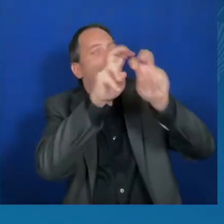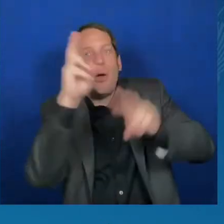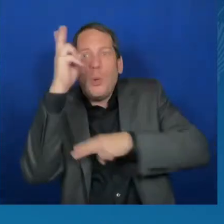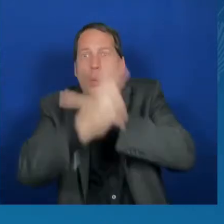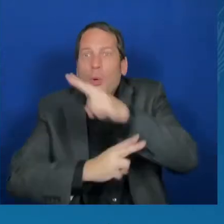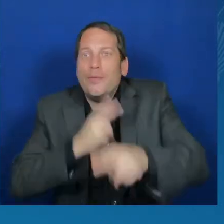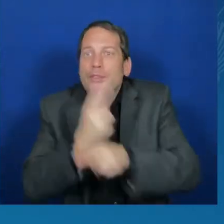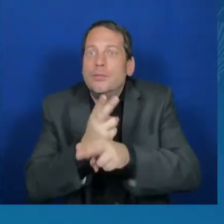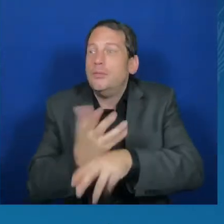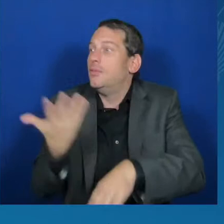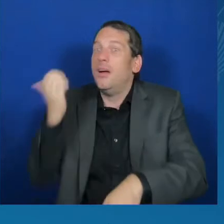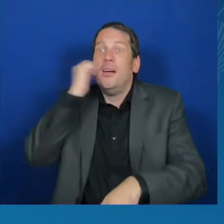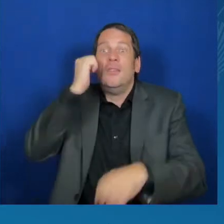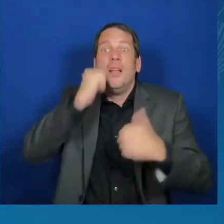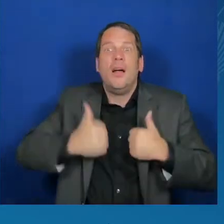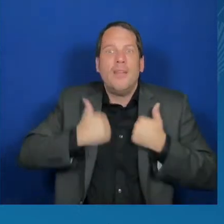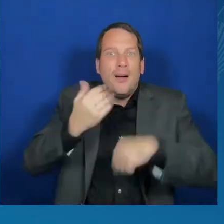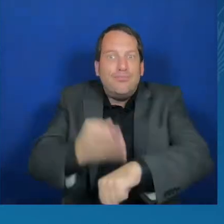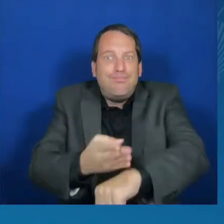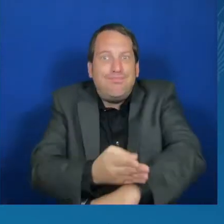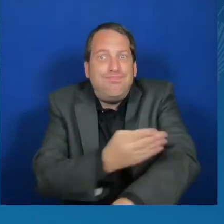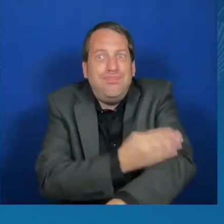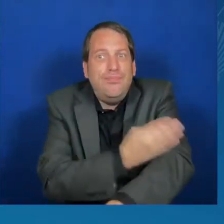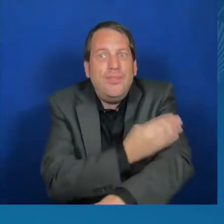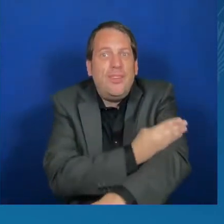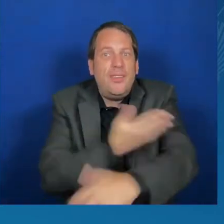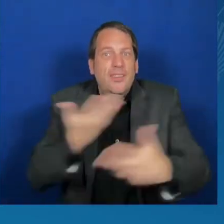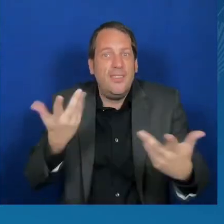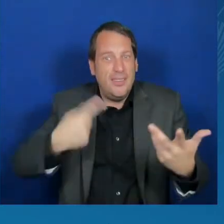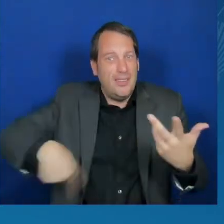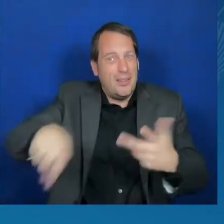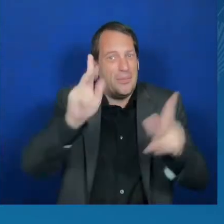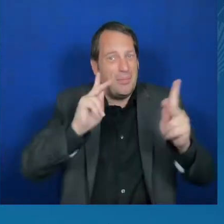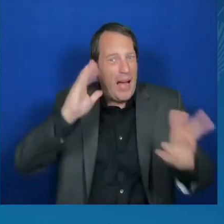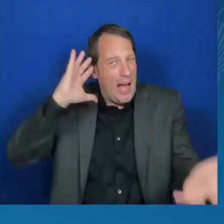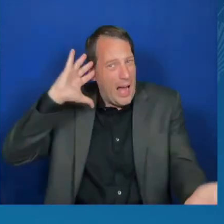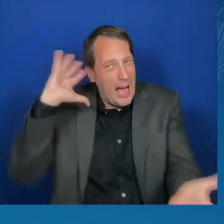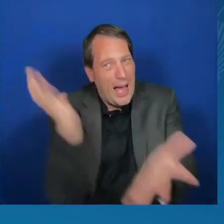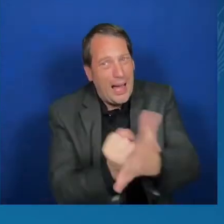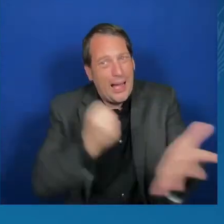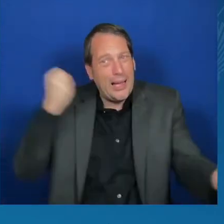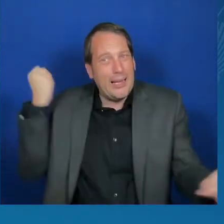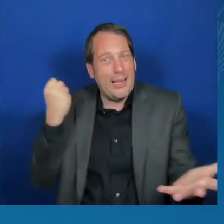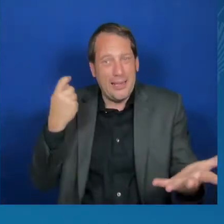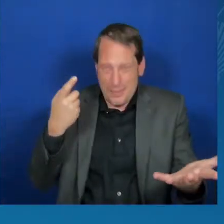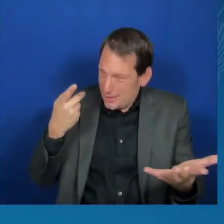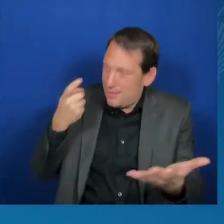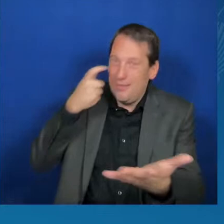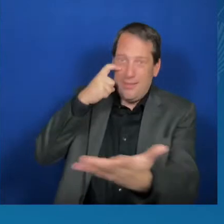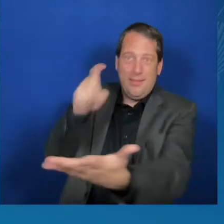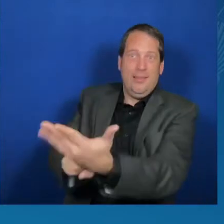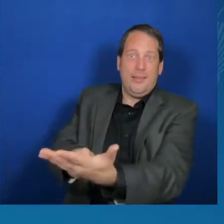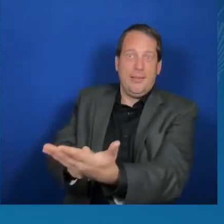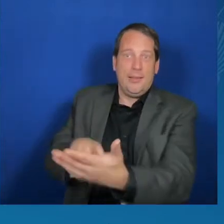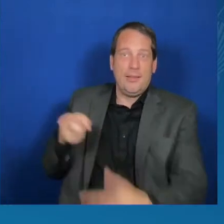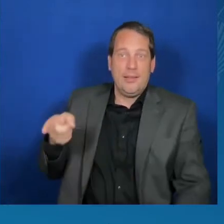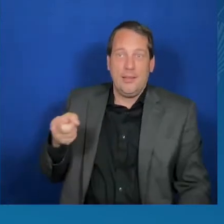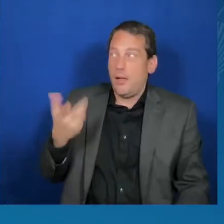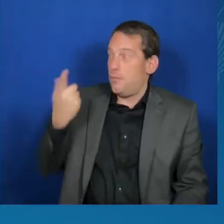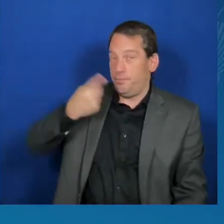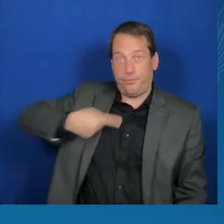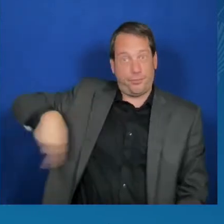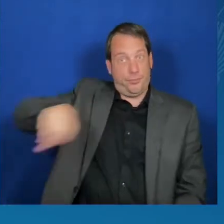this moment we are in. As leaders from government, civil society, and the private sector,